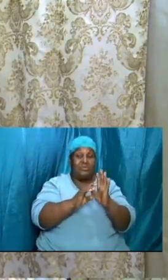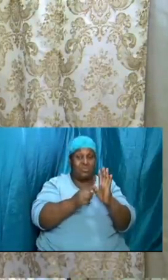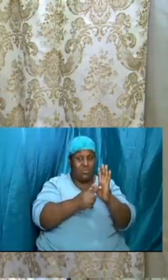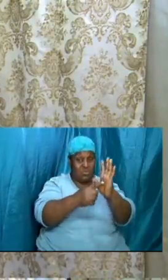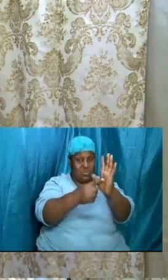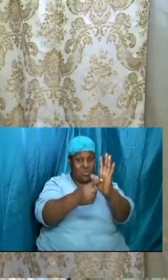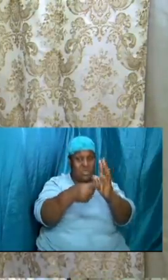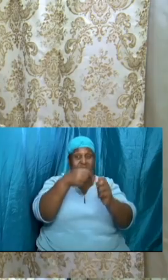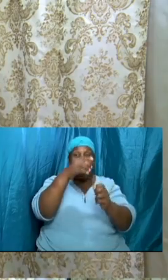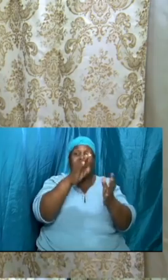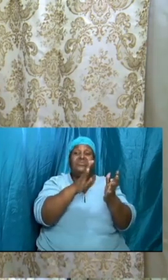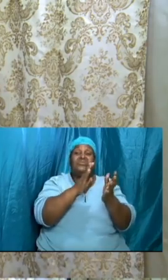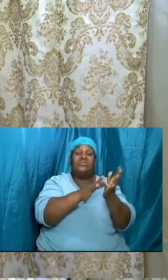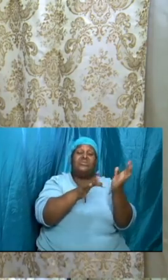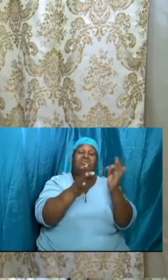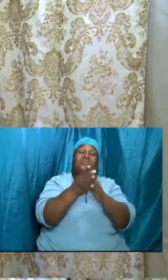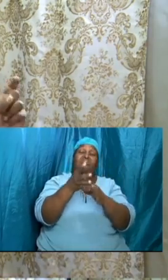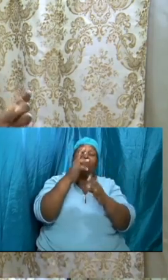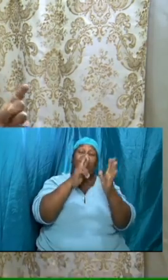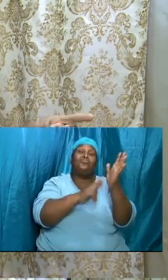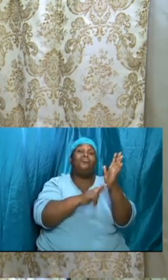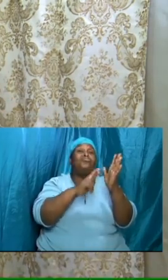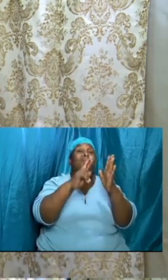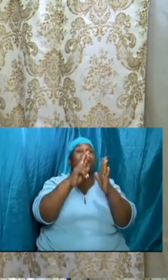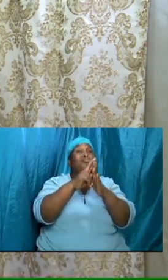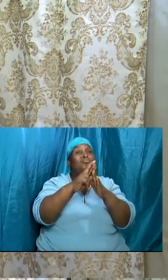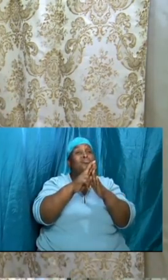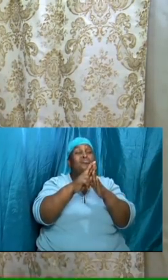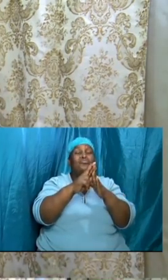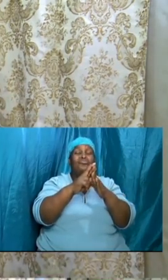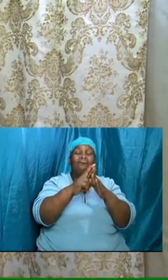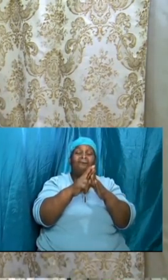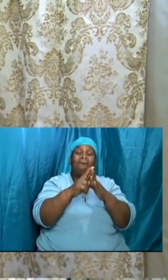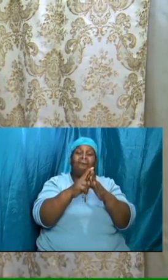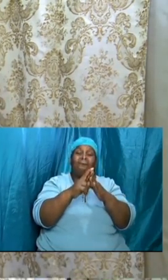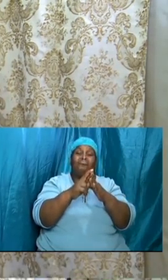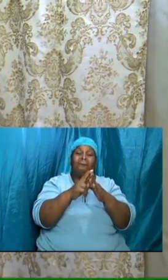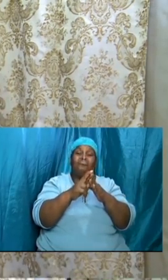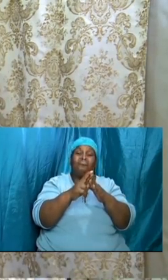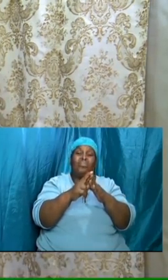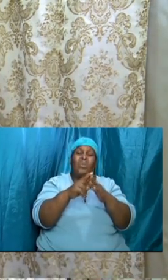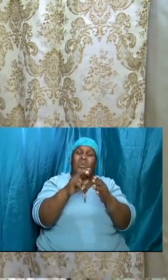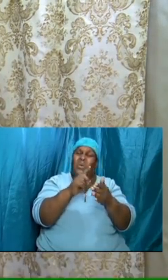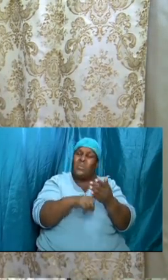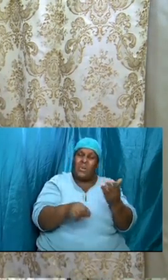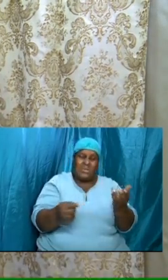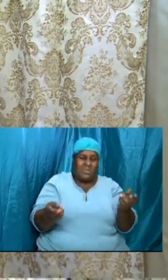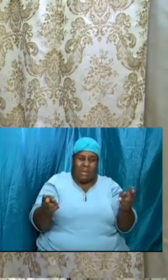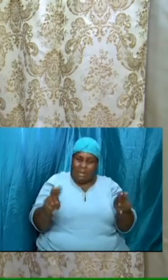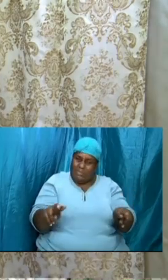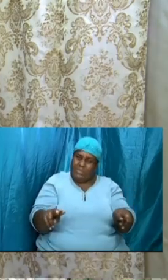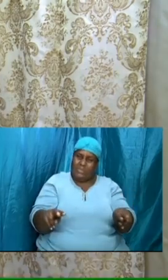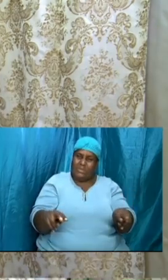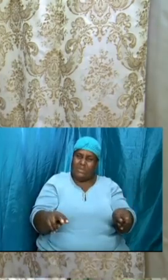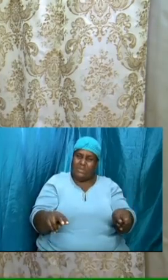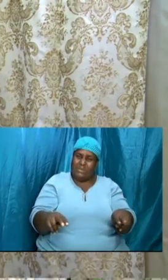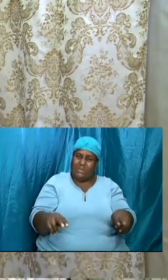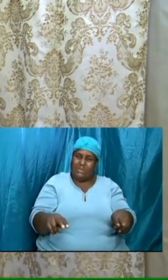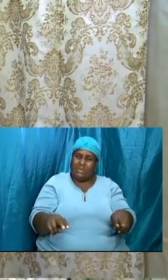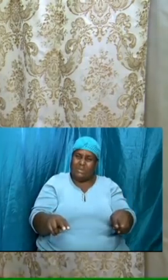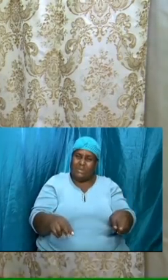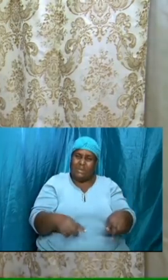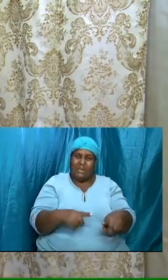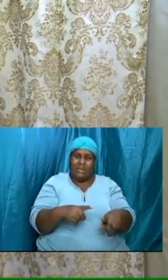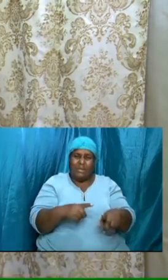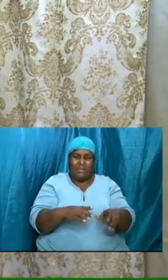when will this happen because when he was here the first time it didn't happen and when we get to heaven he's not going to be ruling over his